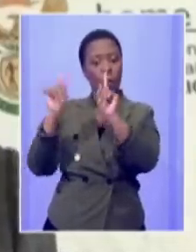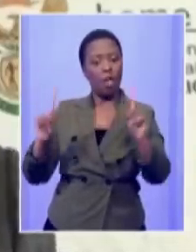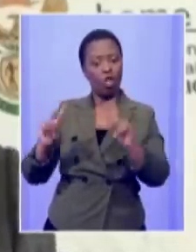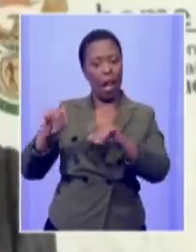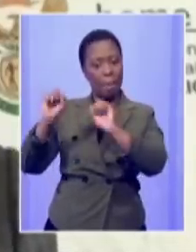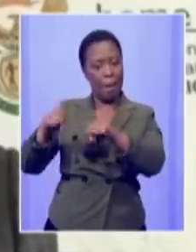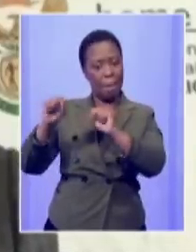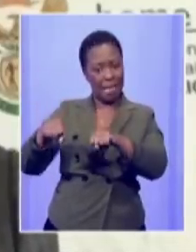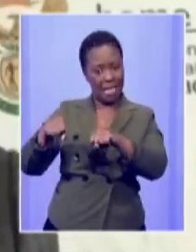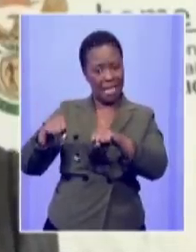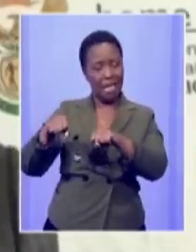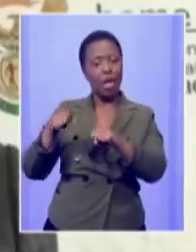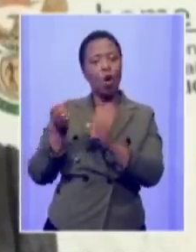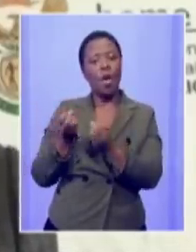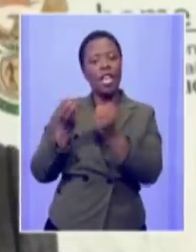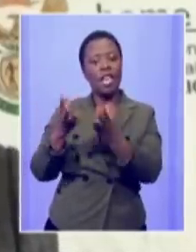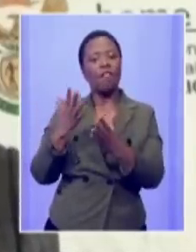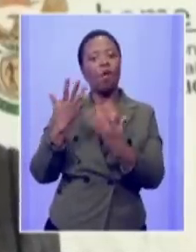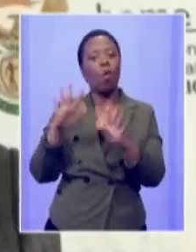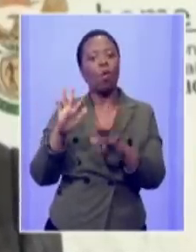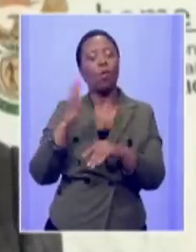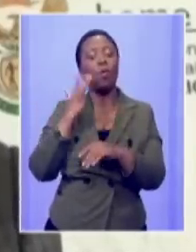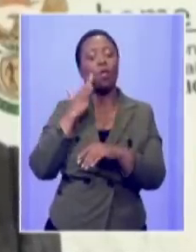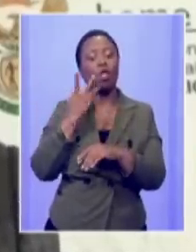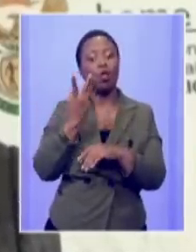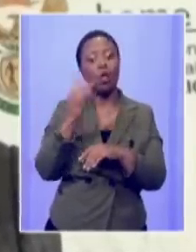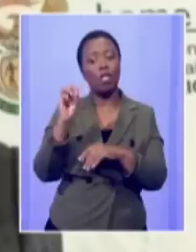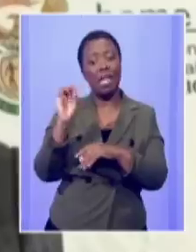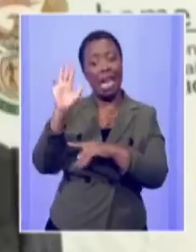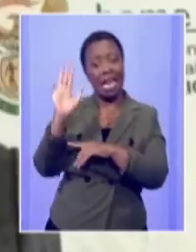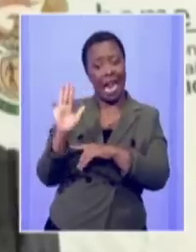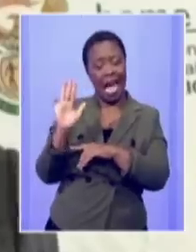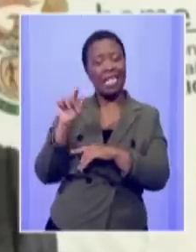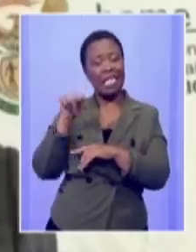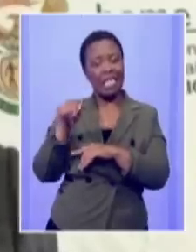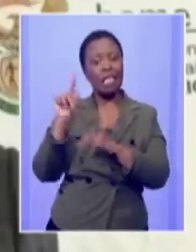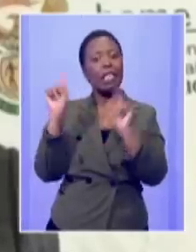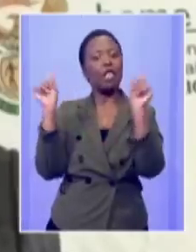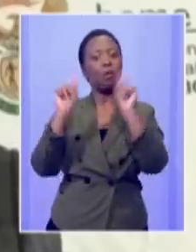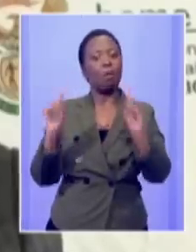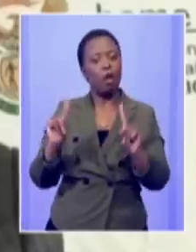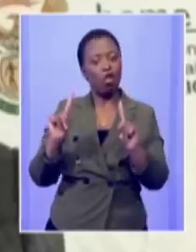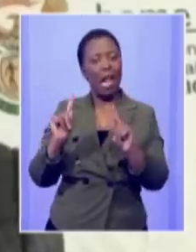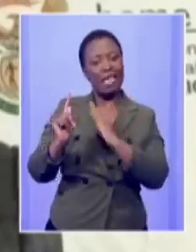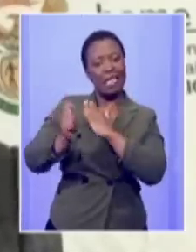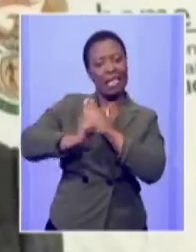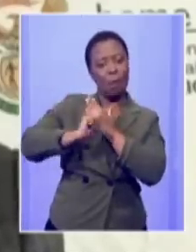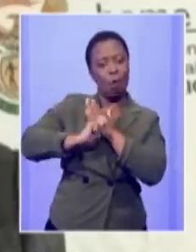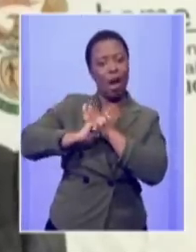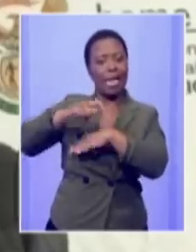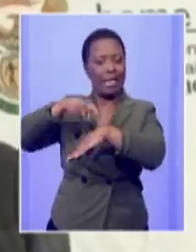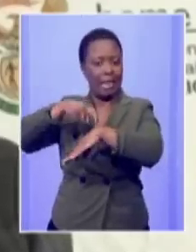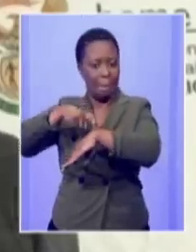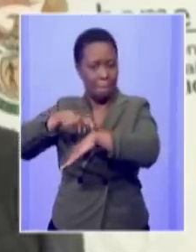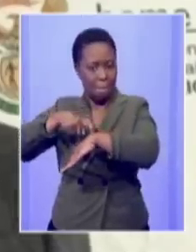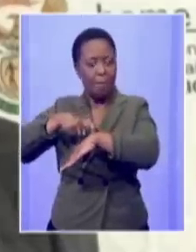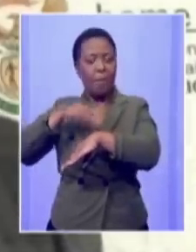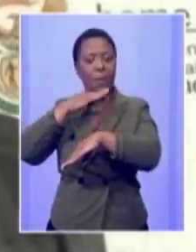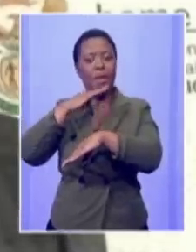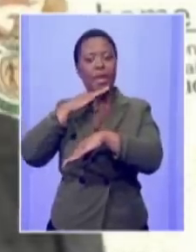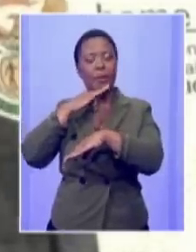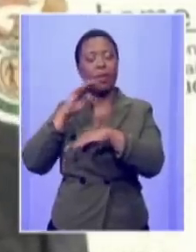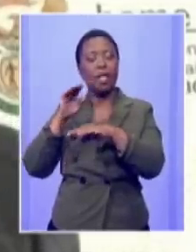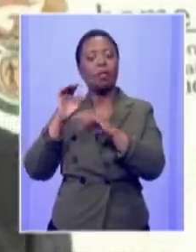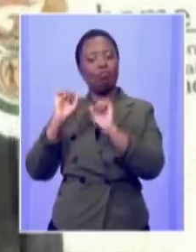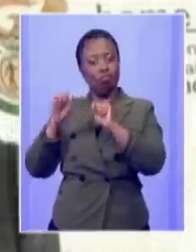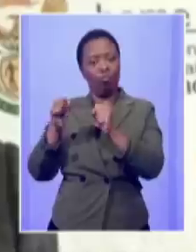in 2009 as a special temporary dispensation it says so an exemption permit was is a